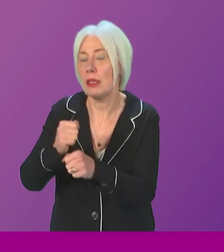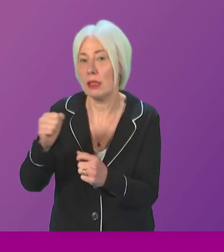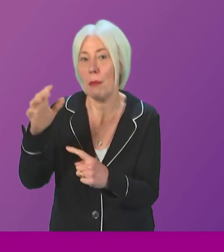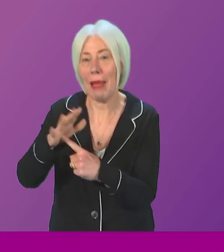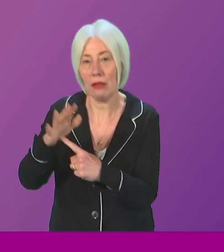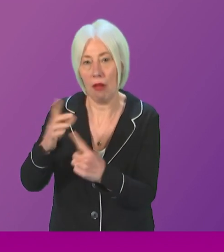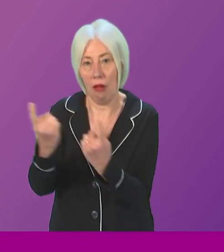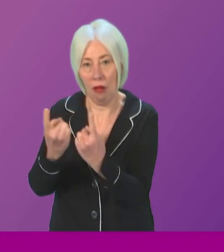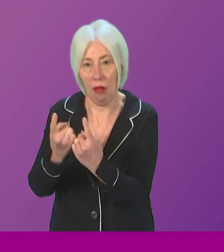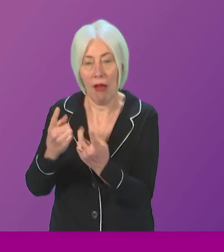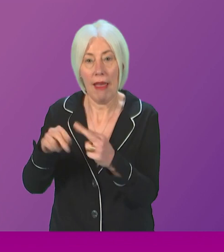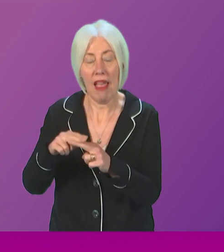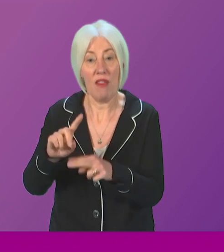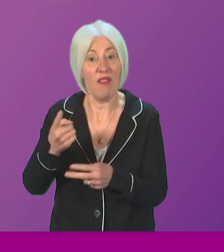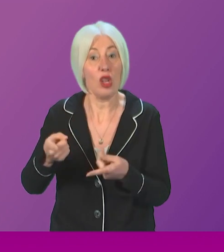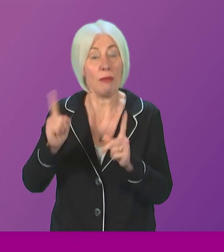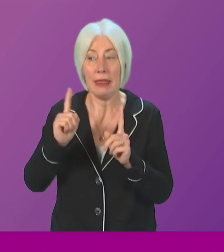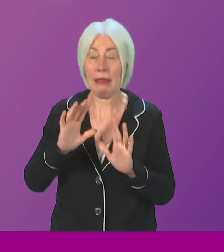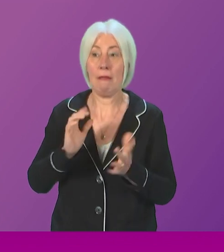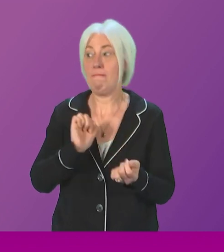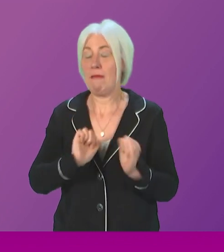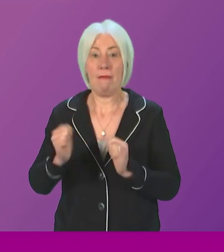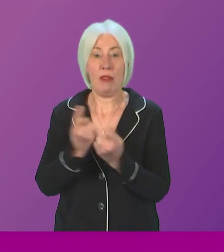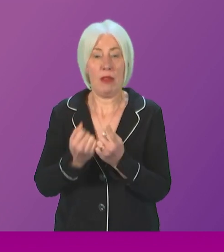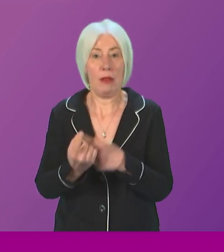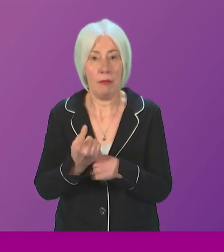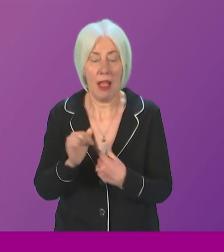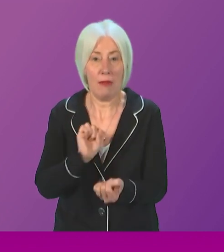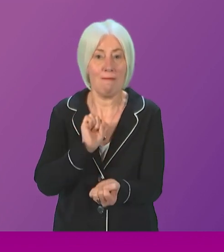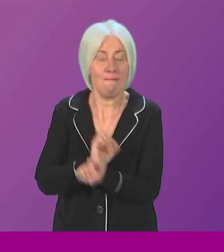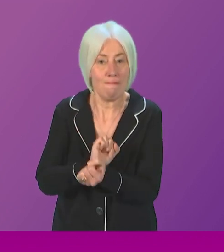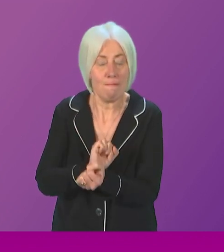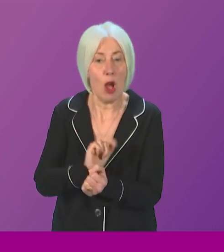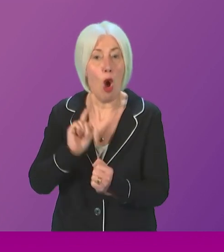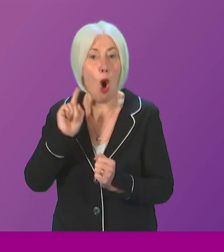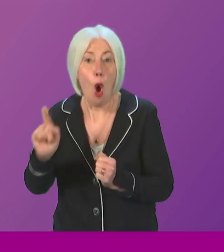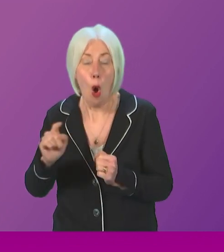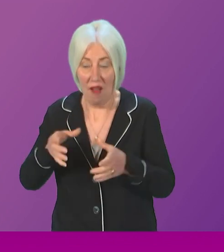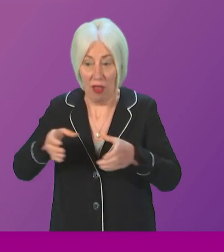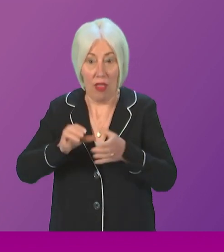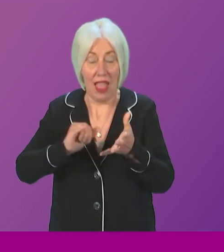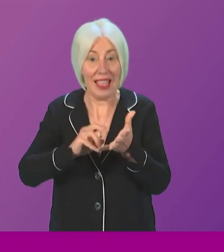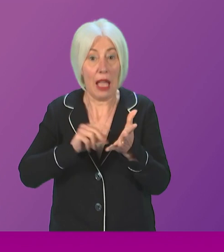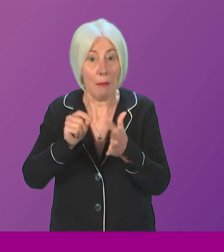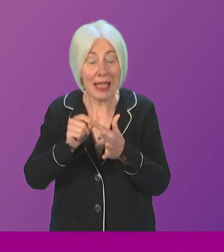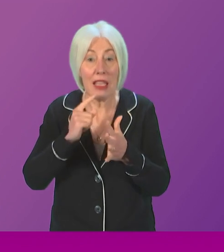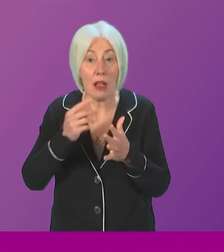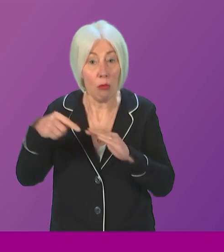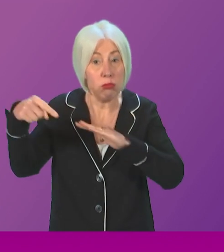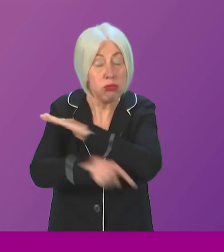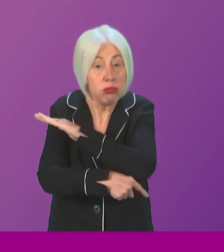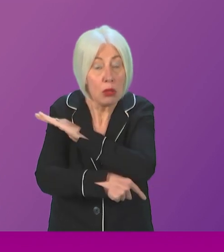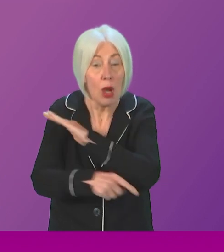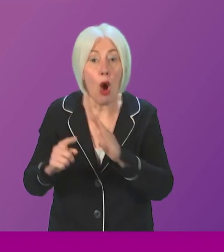is compromised, if his hands are tied, if the party of government is about to go bankrupt, or if he himself